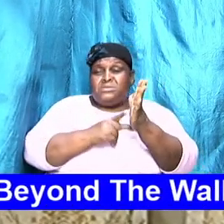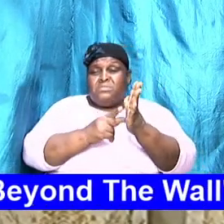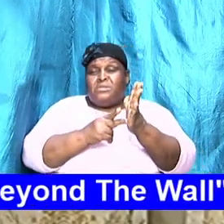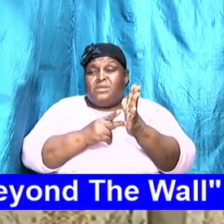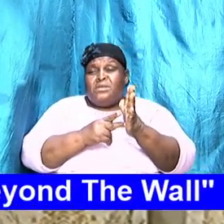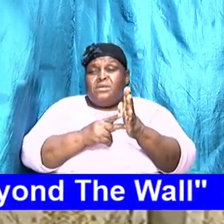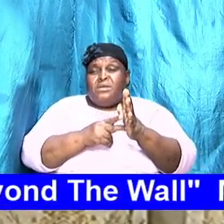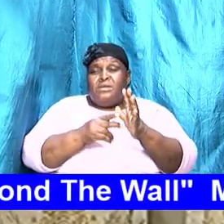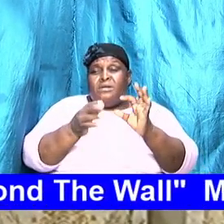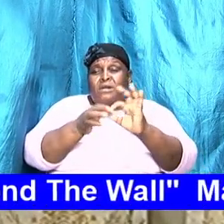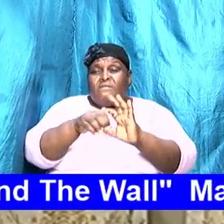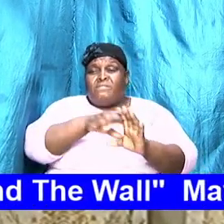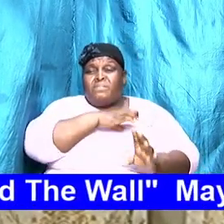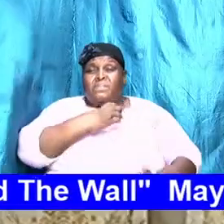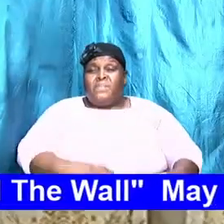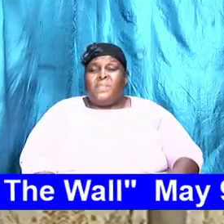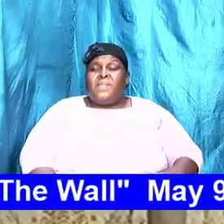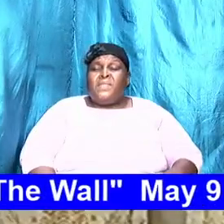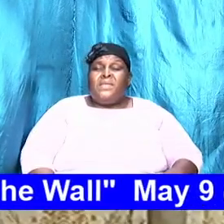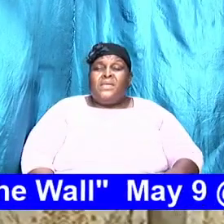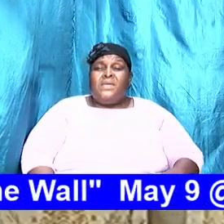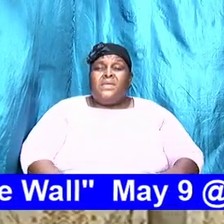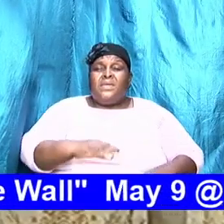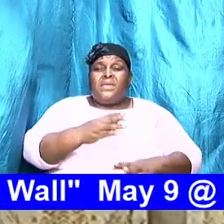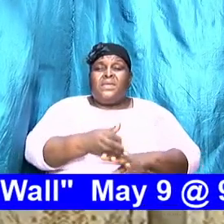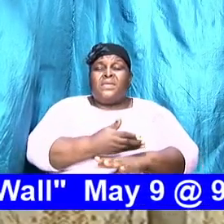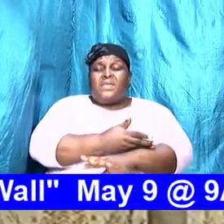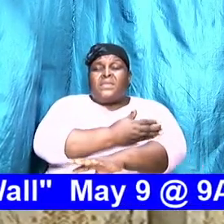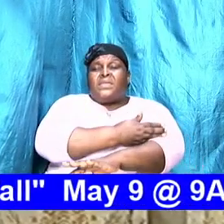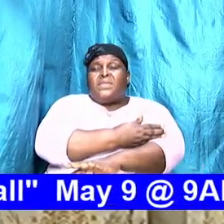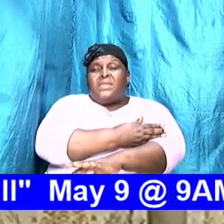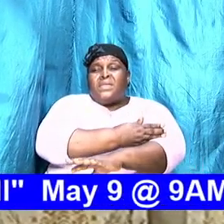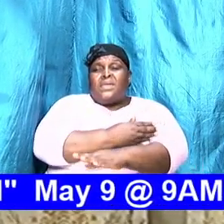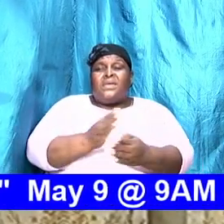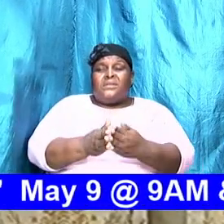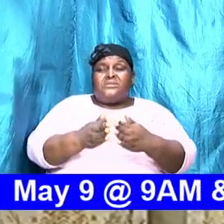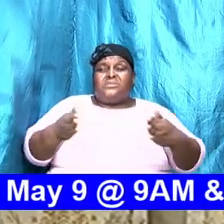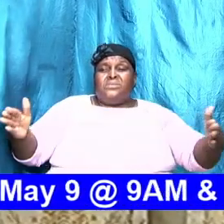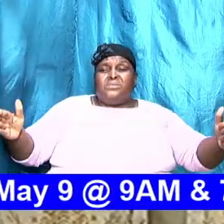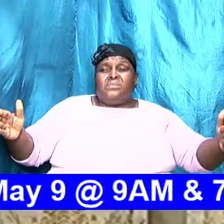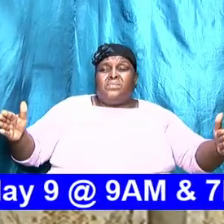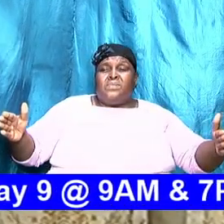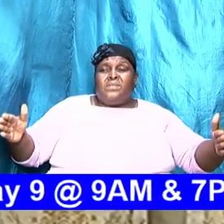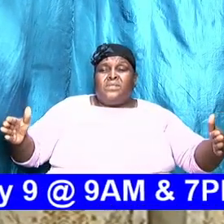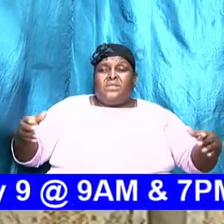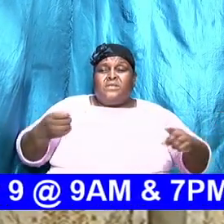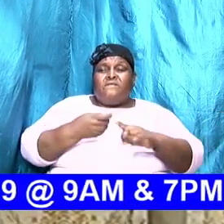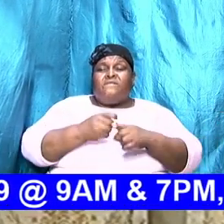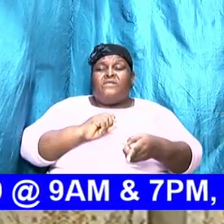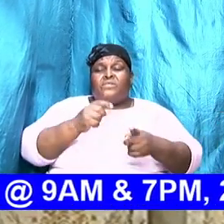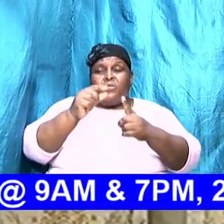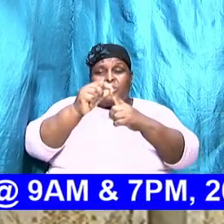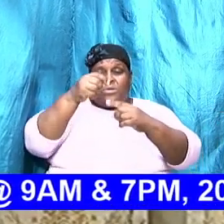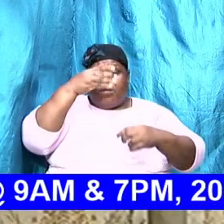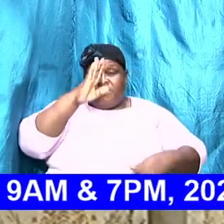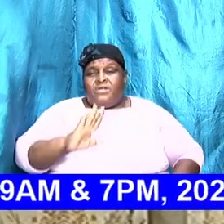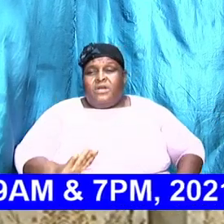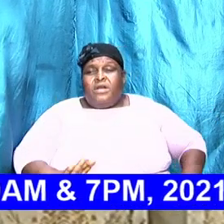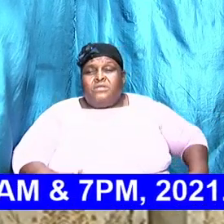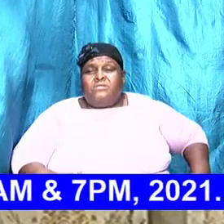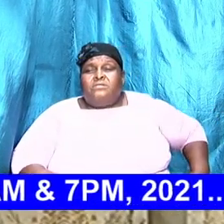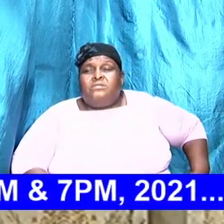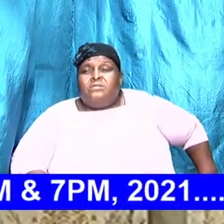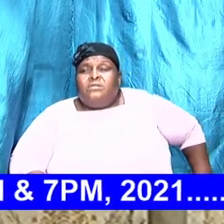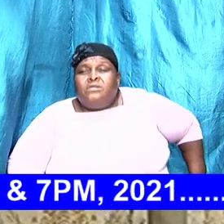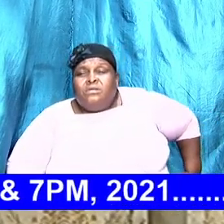Christian is developed and expanded from the word of God. Do